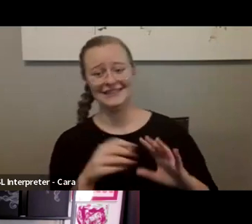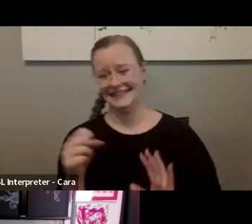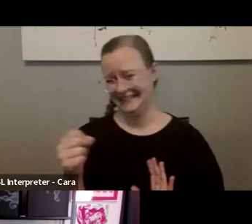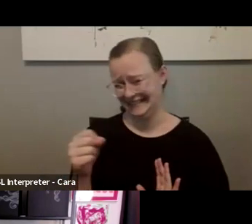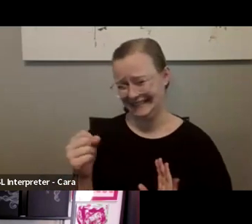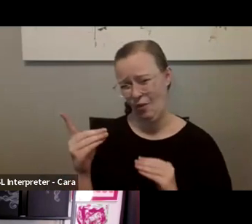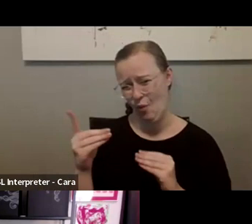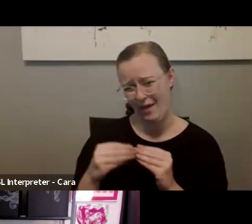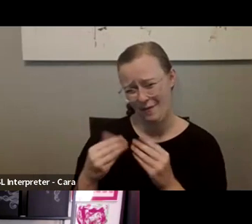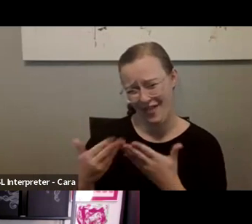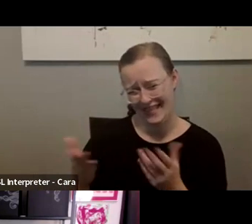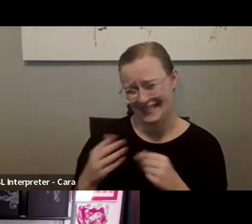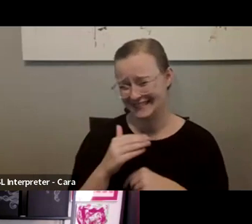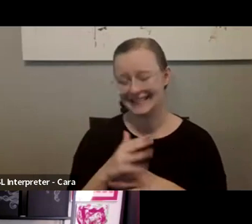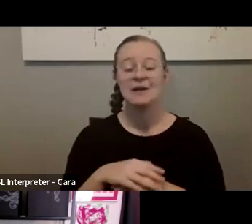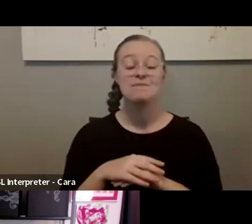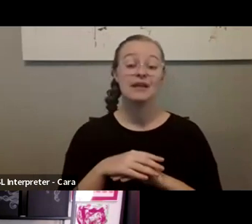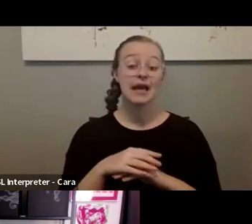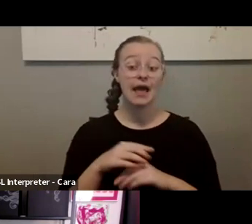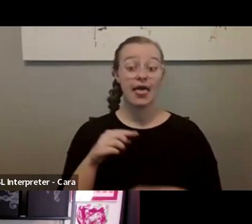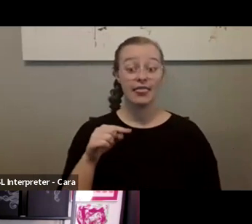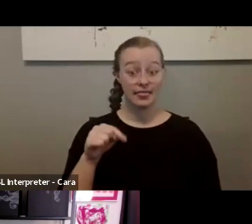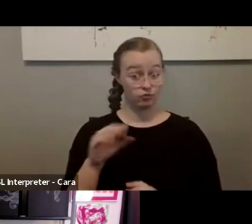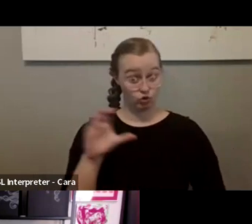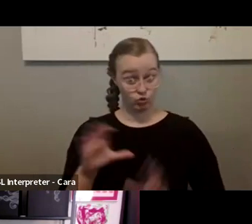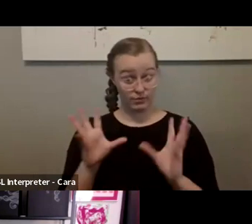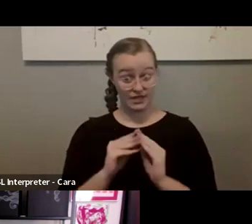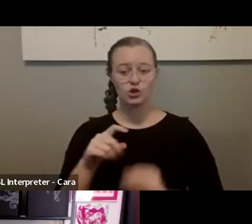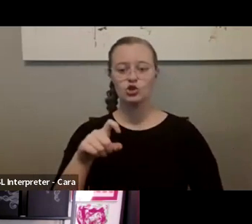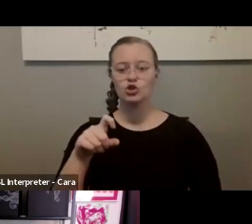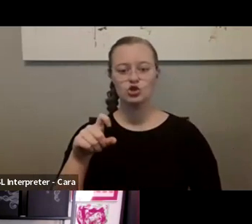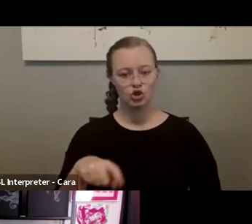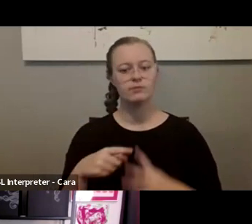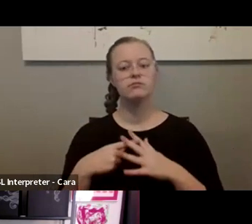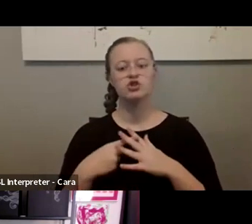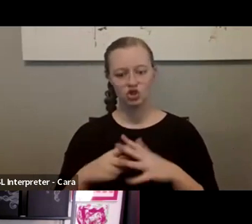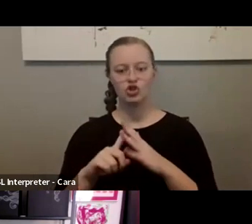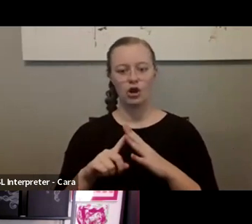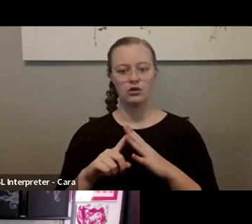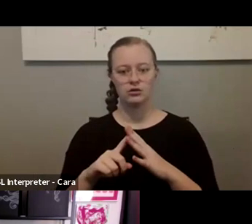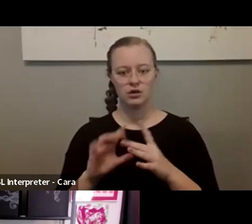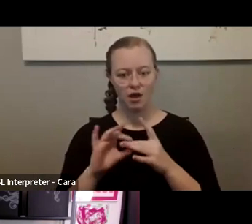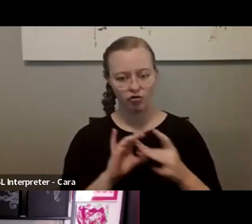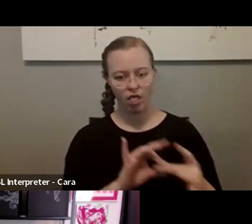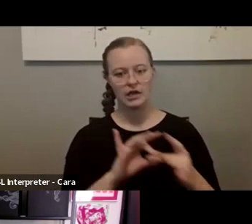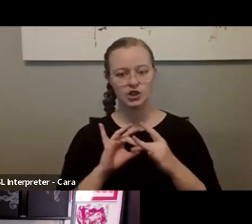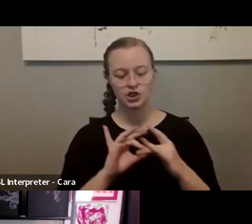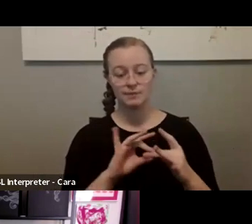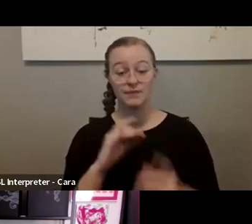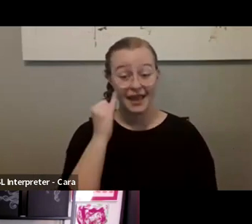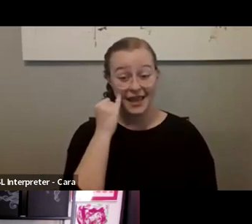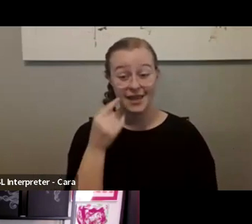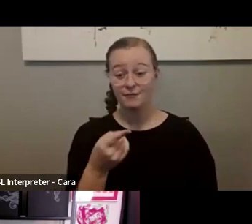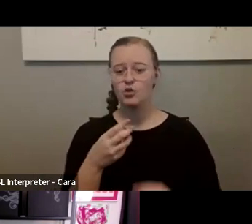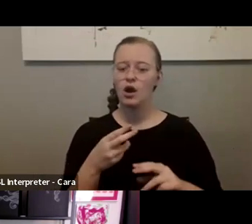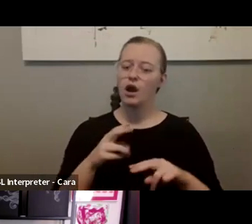add one thing. These meetings should be the start of a relationship. So if you are sitting down